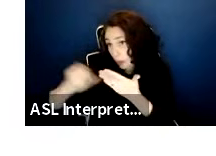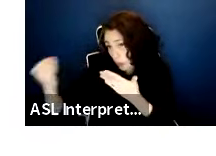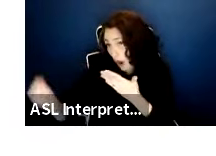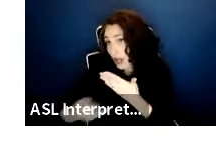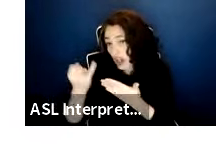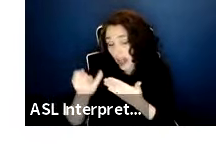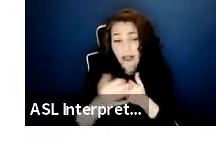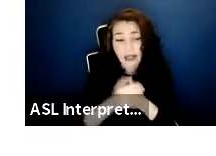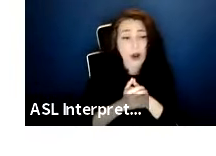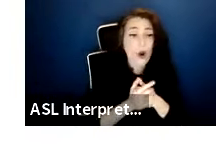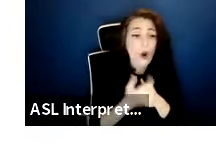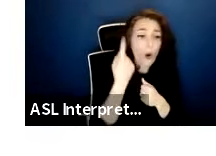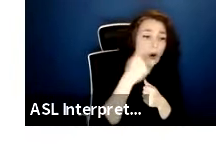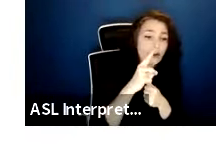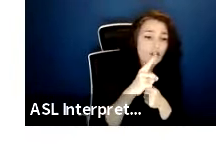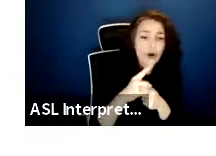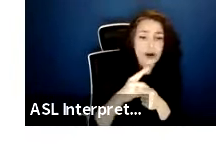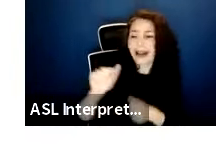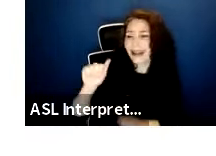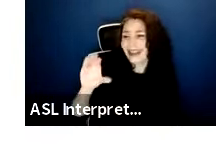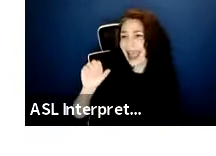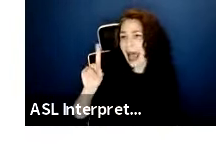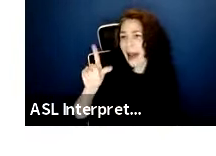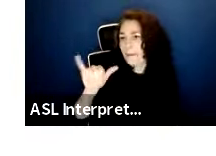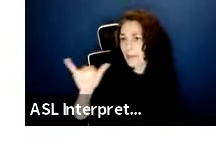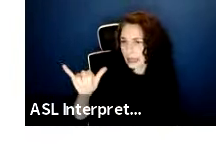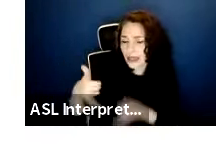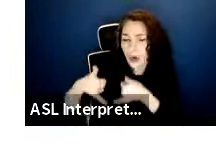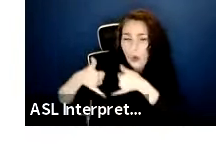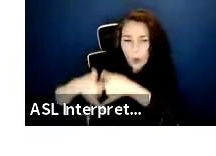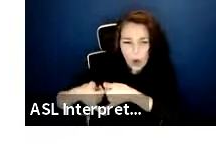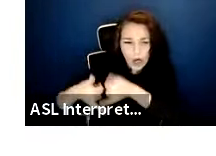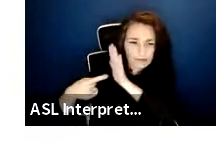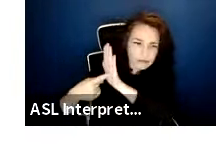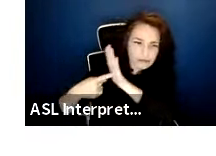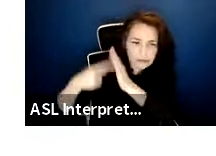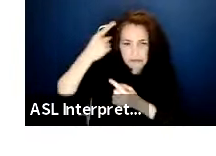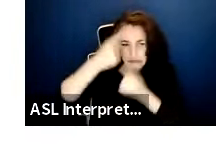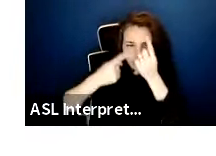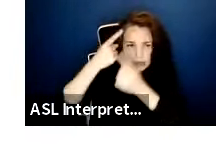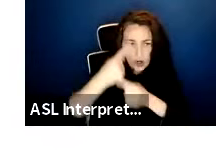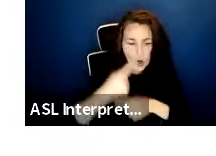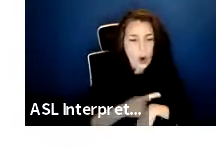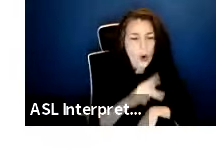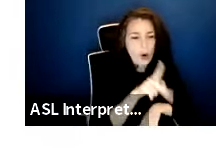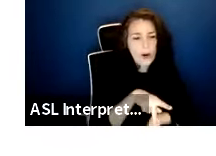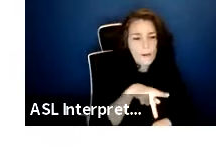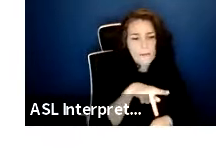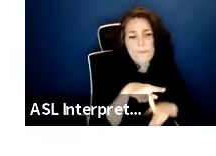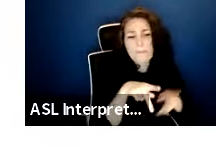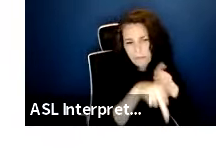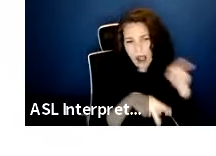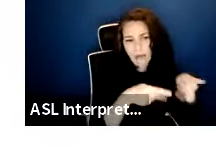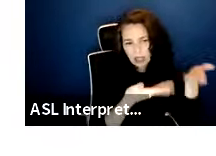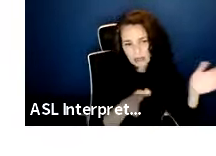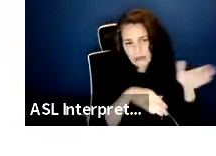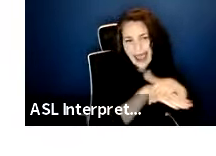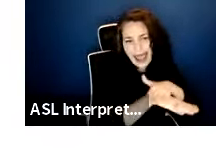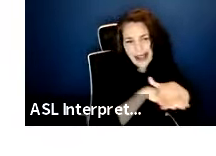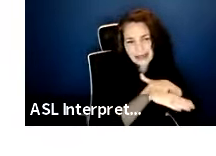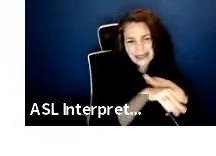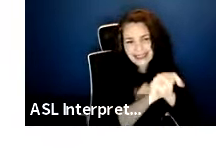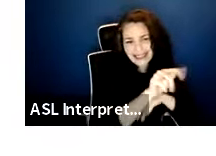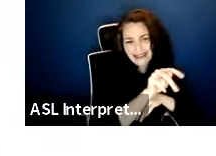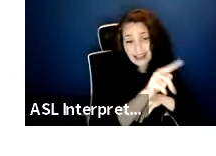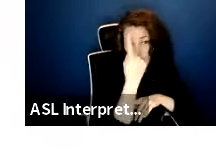exhibited for Academy Award consideration. They can be shown on public access to television for one year. And they can be shown in the classroom. So micro